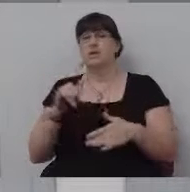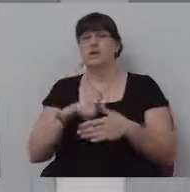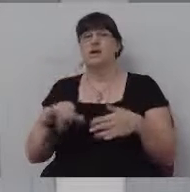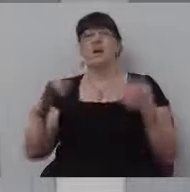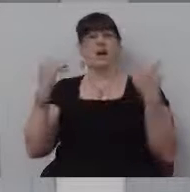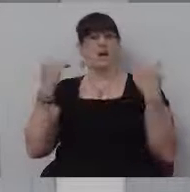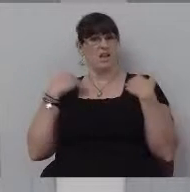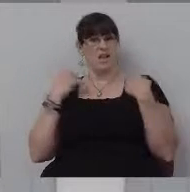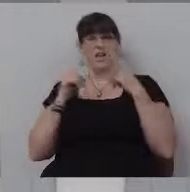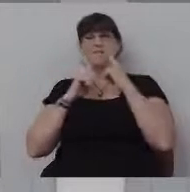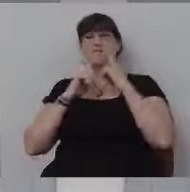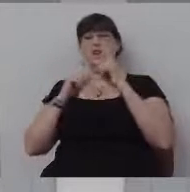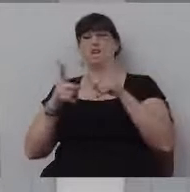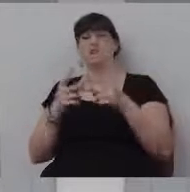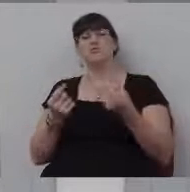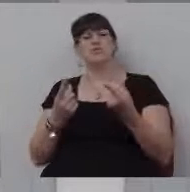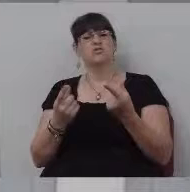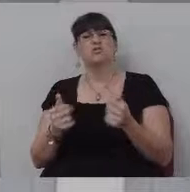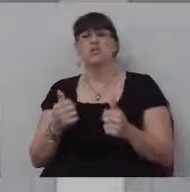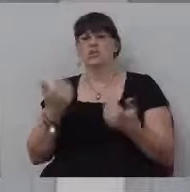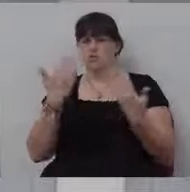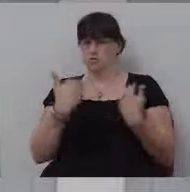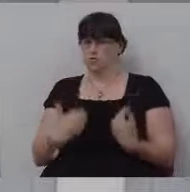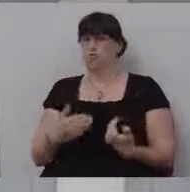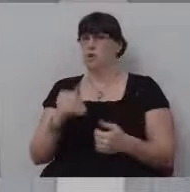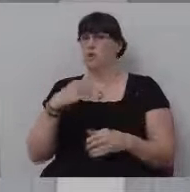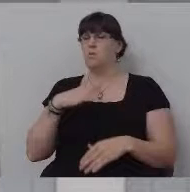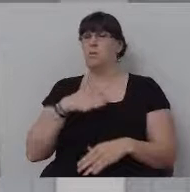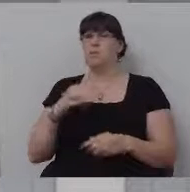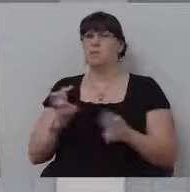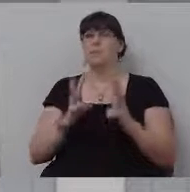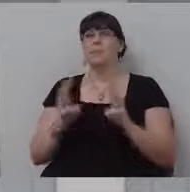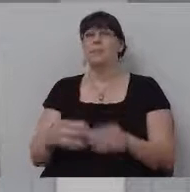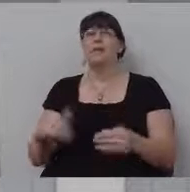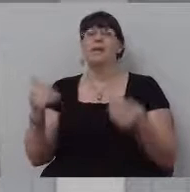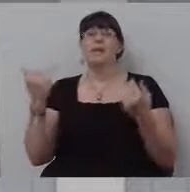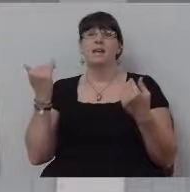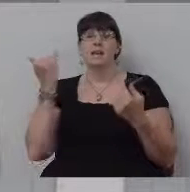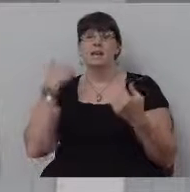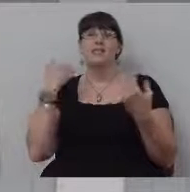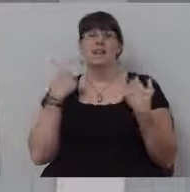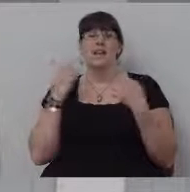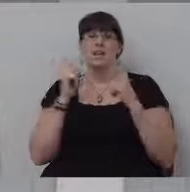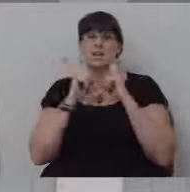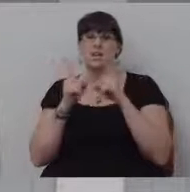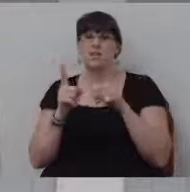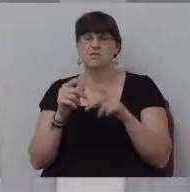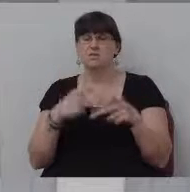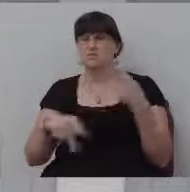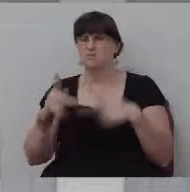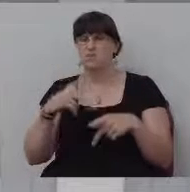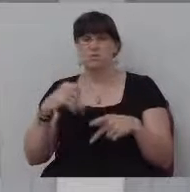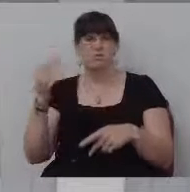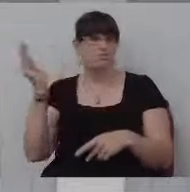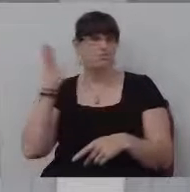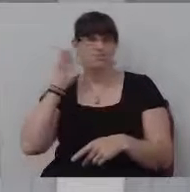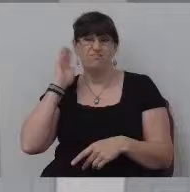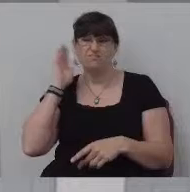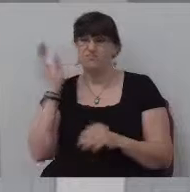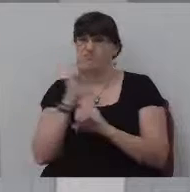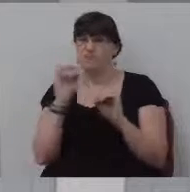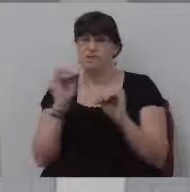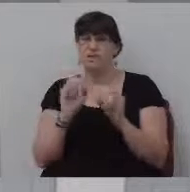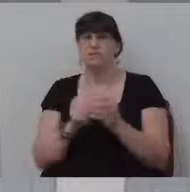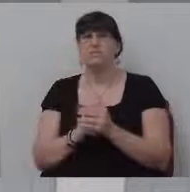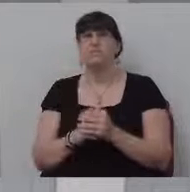got your answers. Just do what I'm saying. If I had answers, people wouldn't listen to them anyway. I figured that out a long time ago. Um, this will